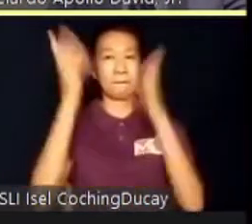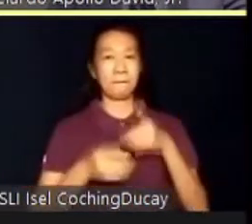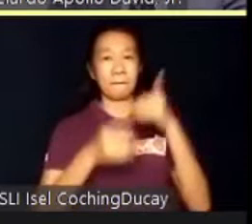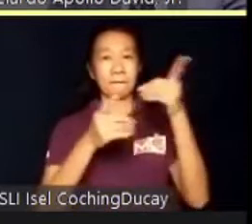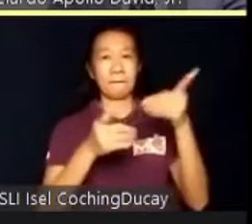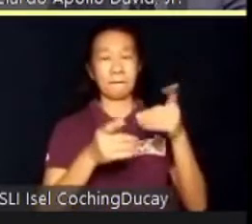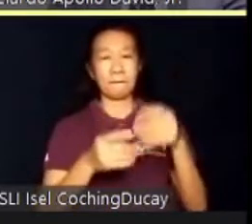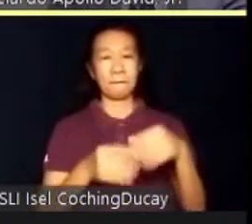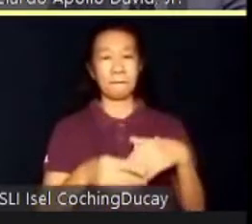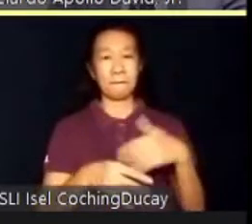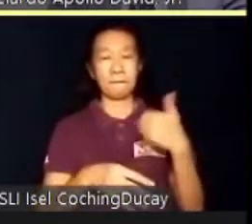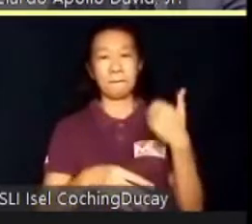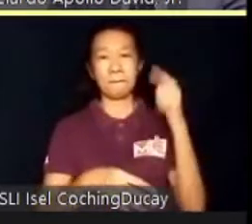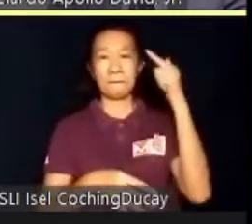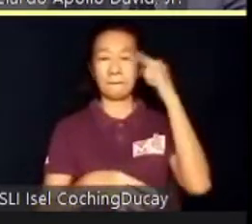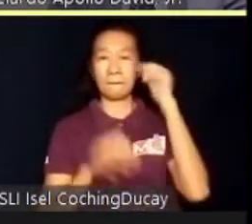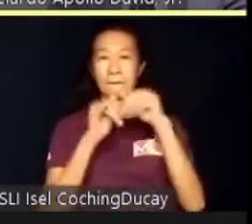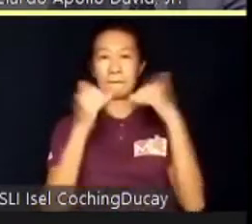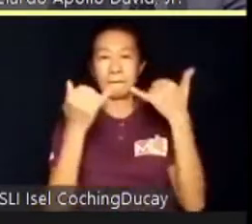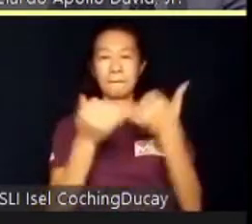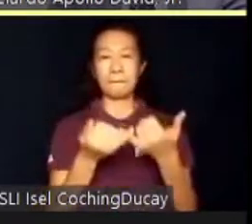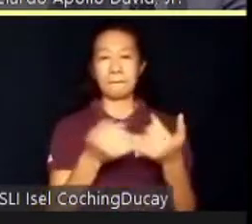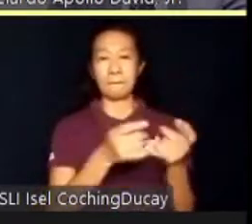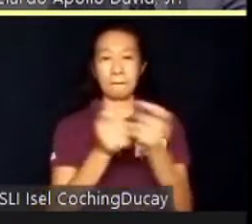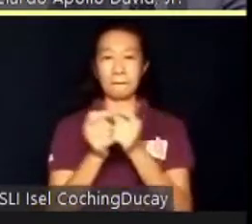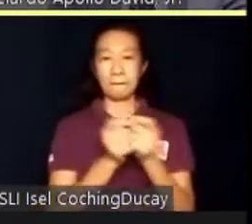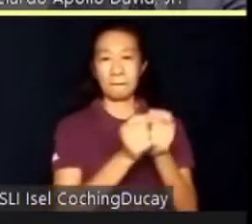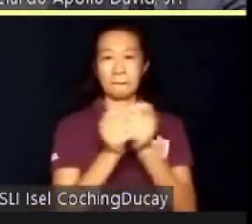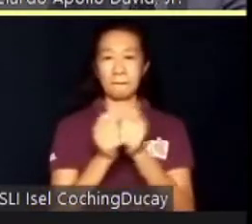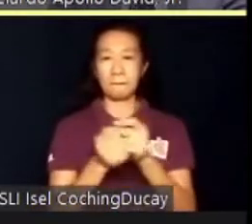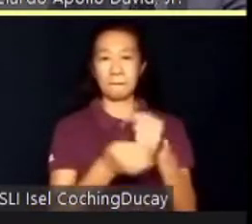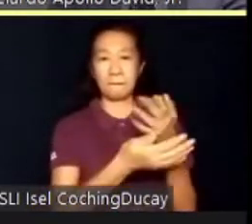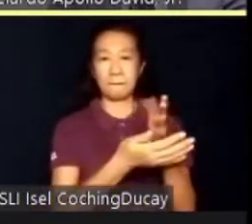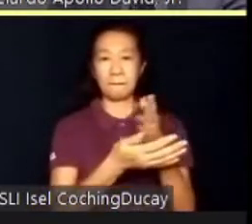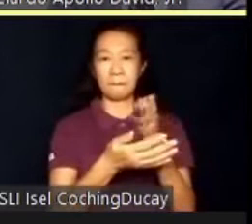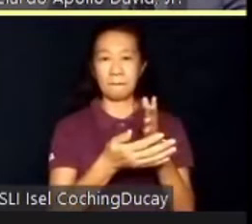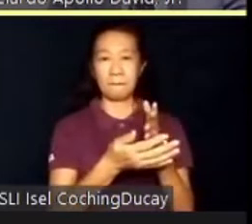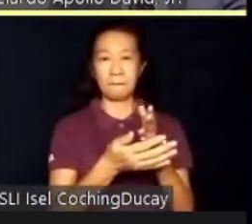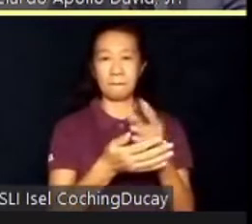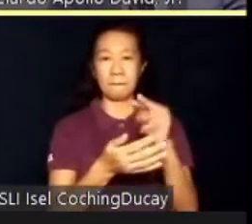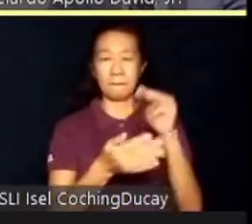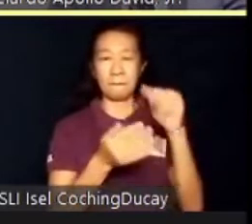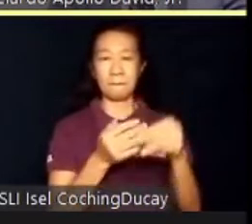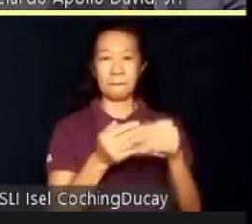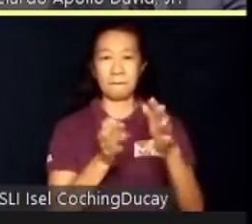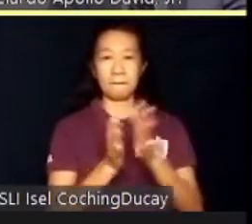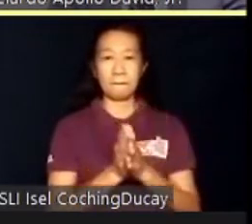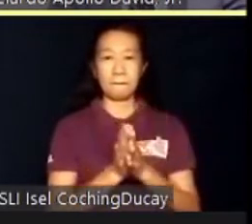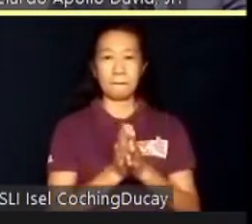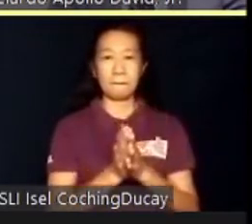government and non-government agencies have come together to take part in the creation of Project TEACH in Mandaluyong City.